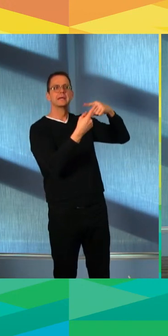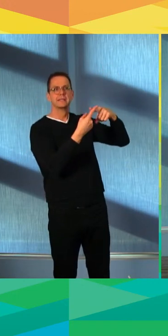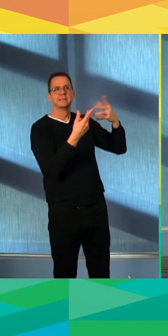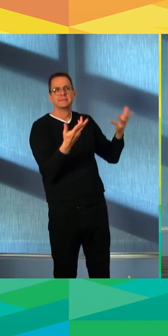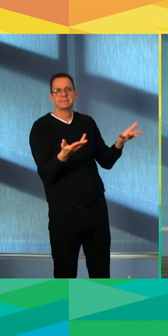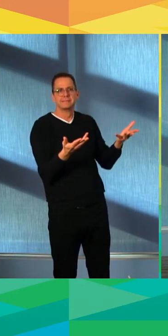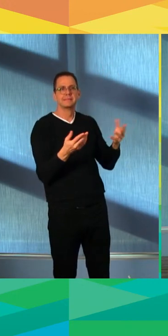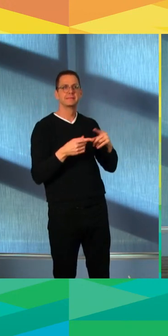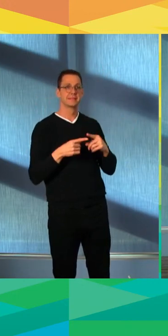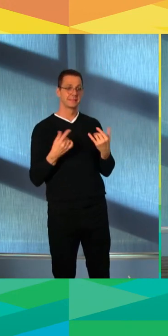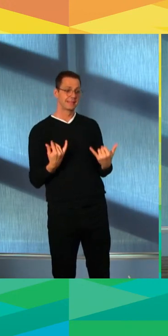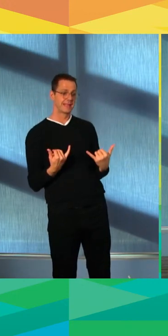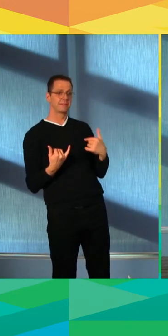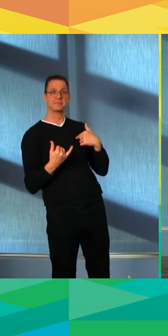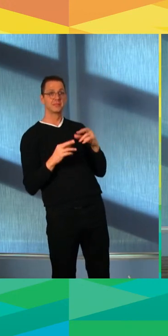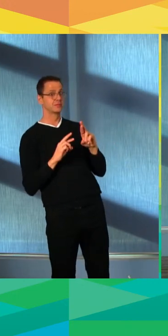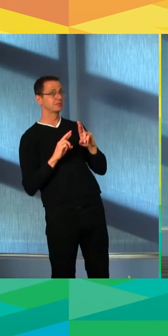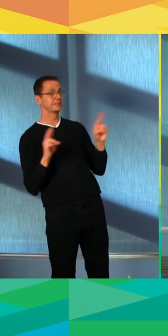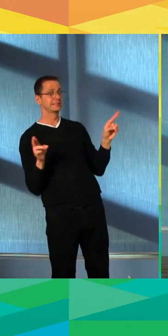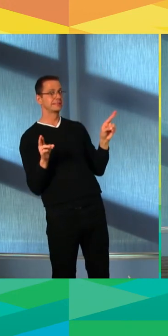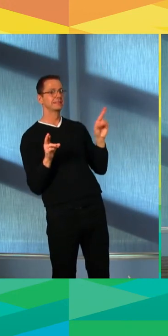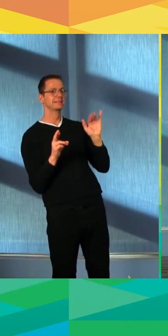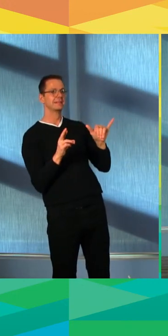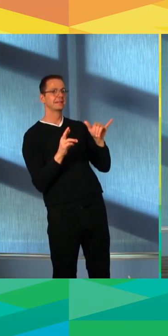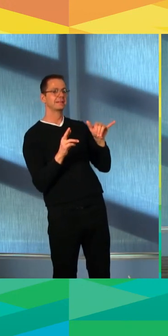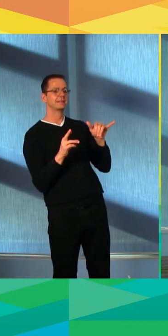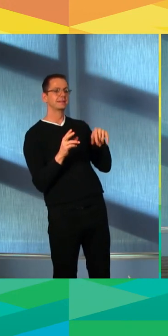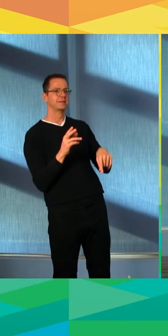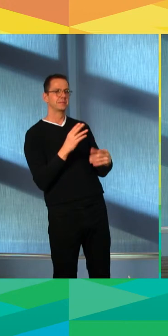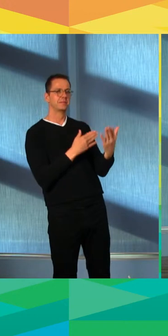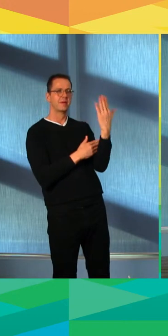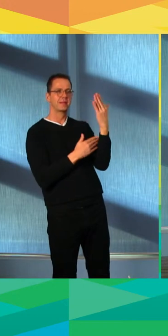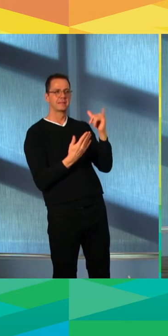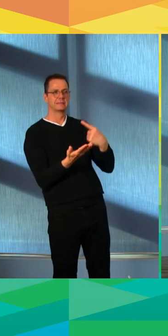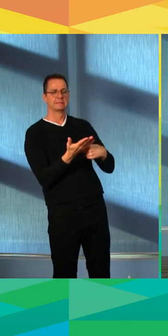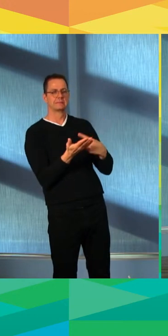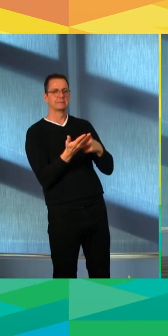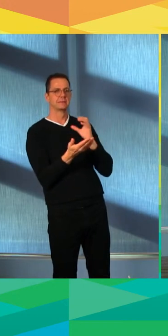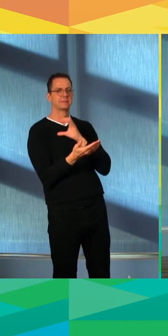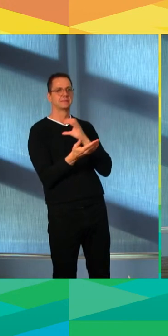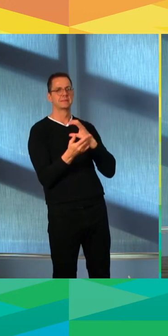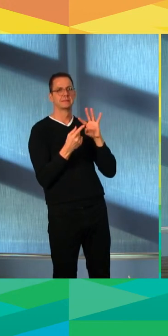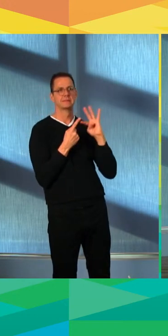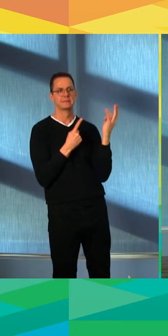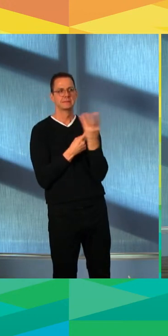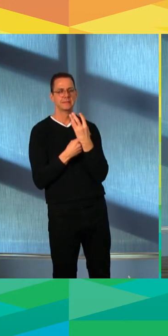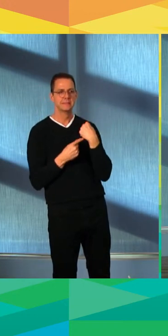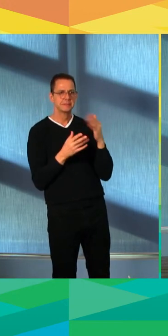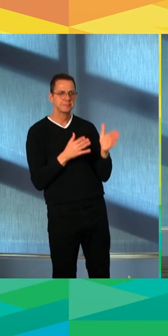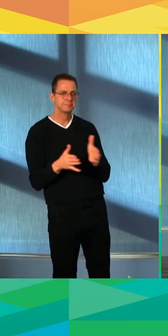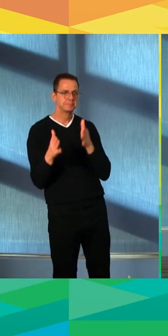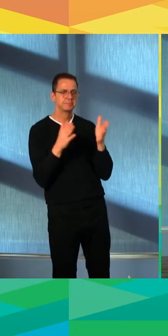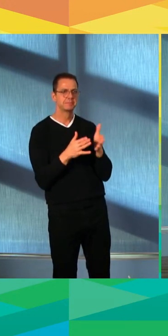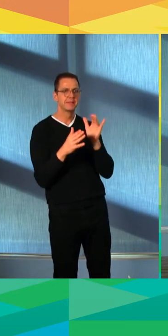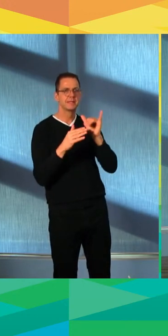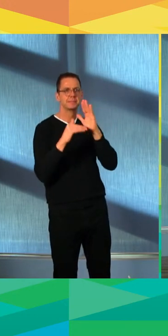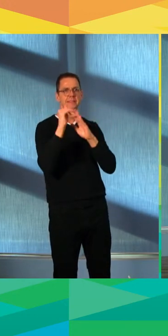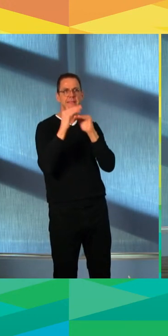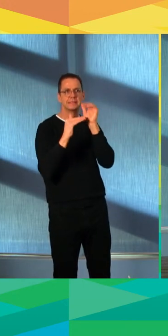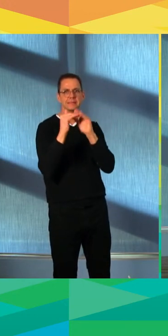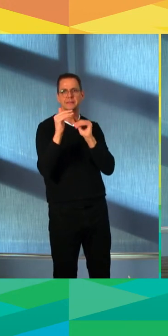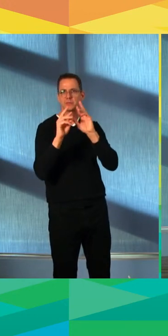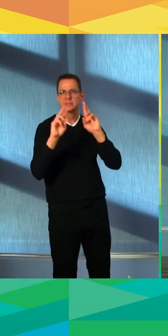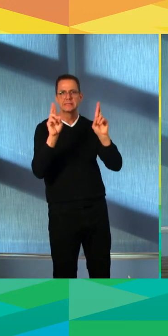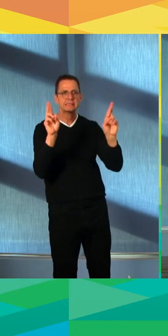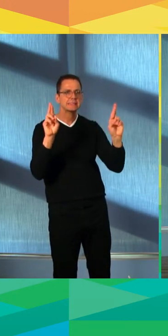And that was the point I wanted to make to Council. We've been talking about preparing the Expo site for some time now at several